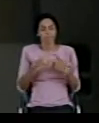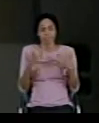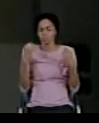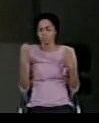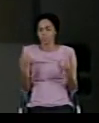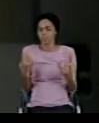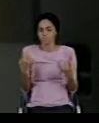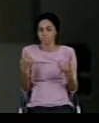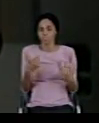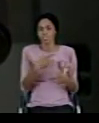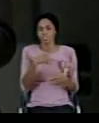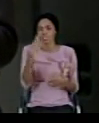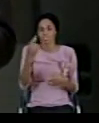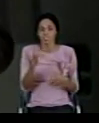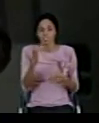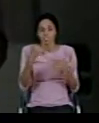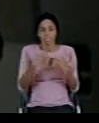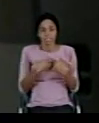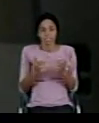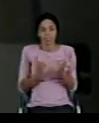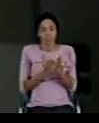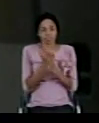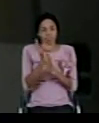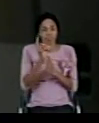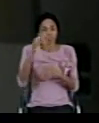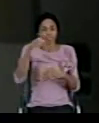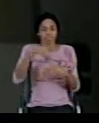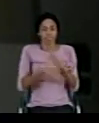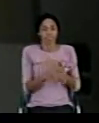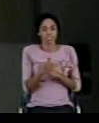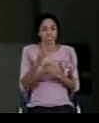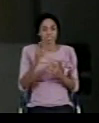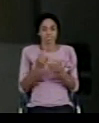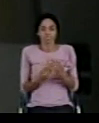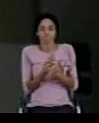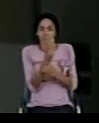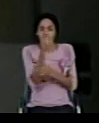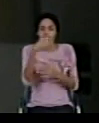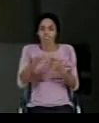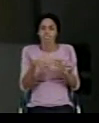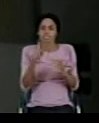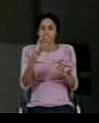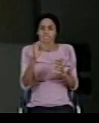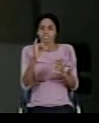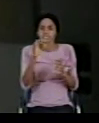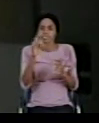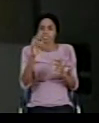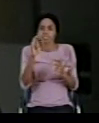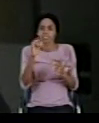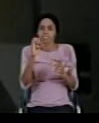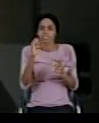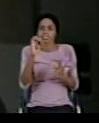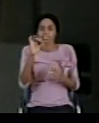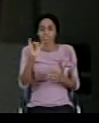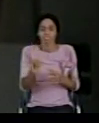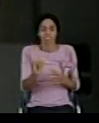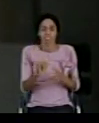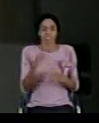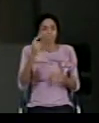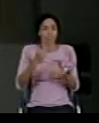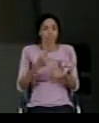surprise, they said I have growth in my kidney. That is what is stopping me. So from 2012,